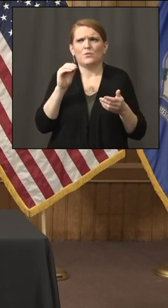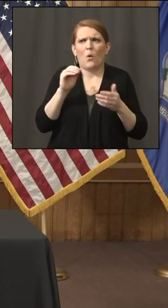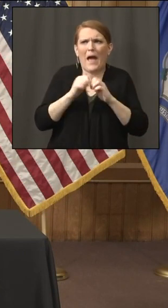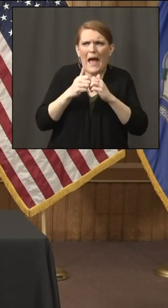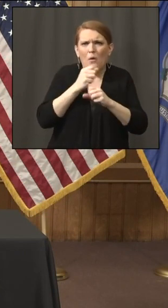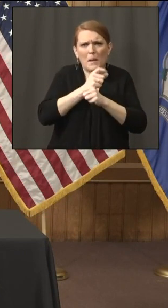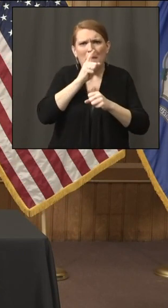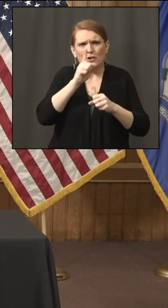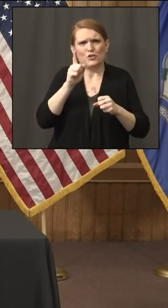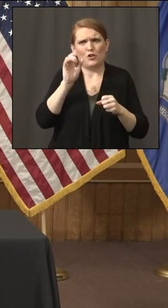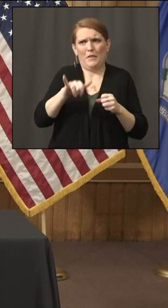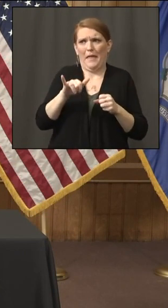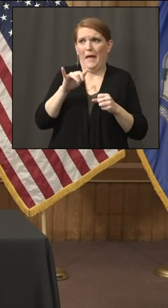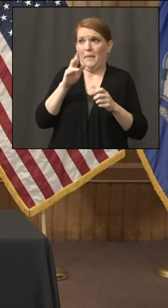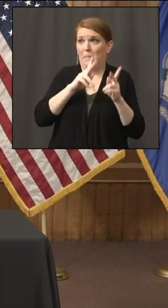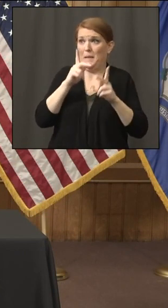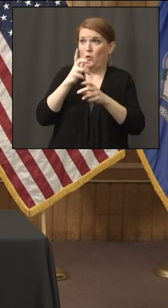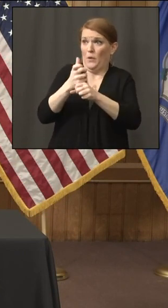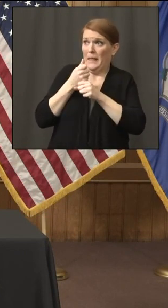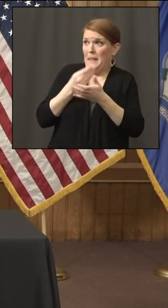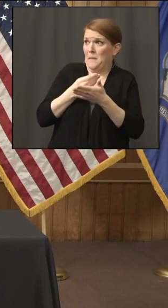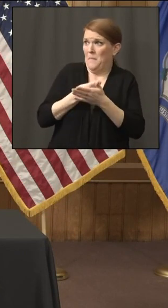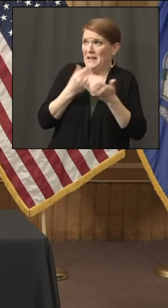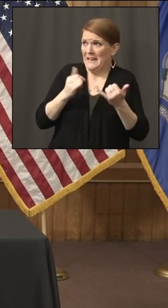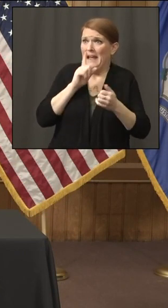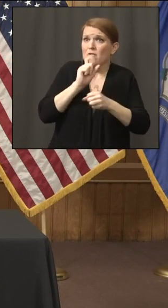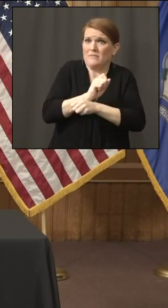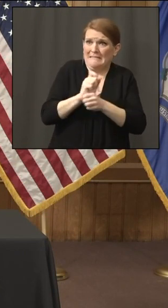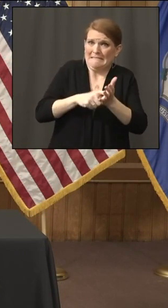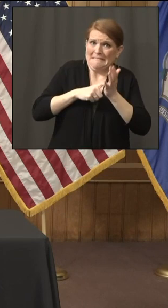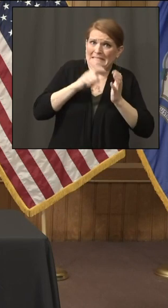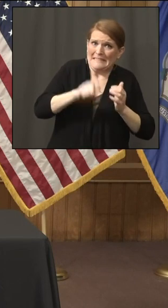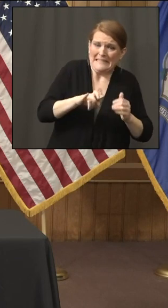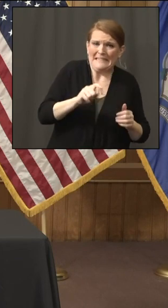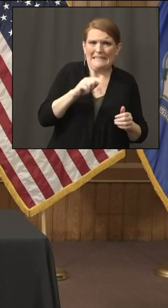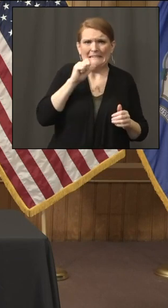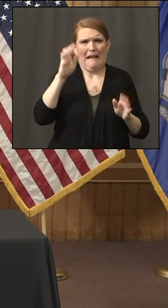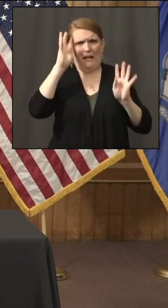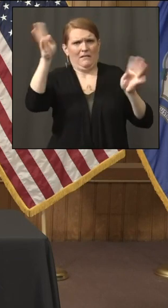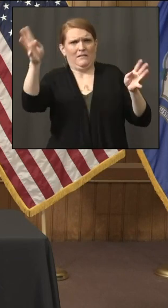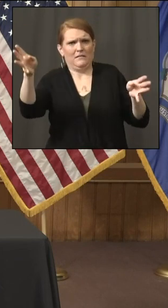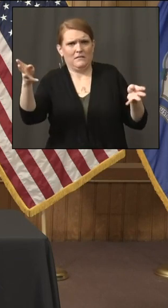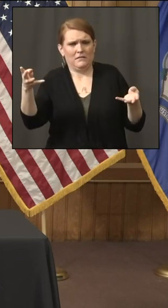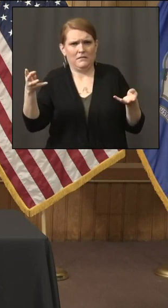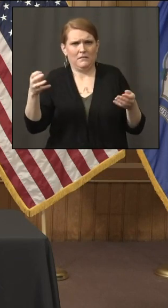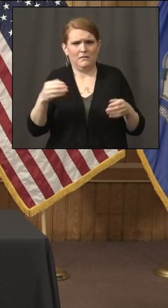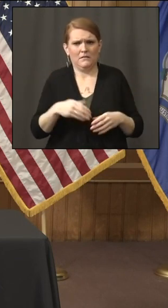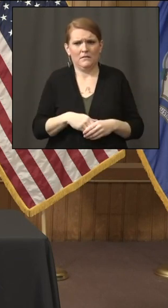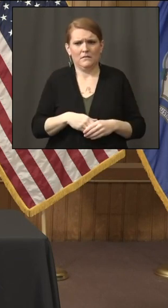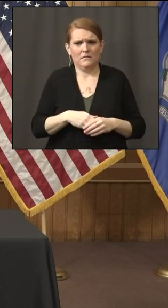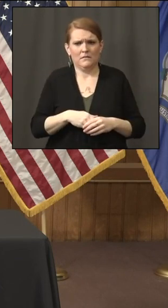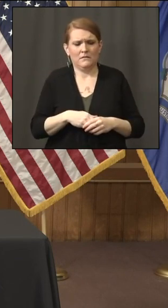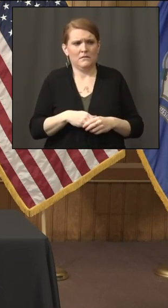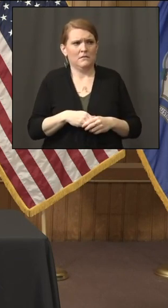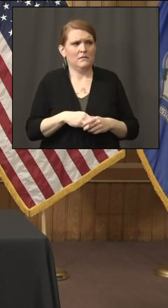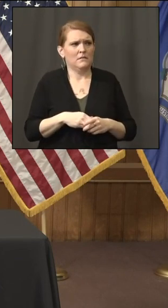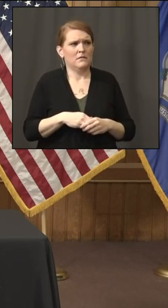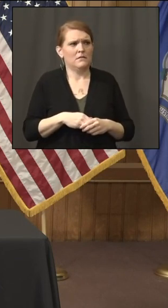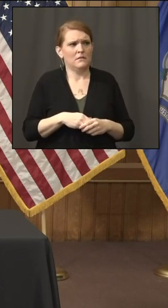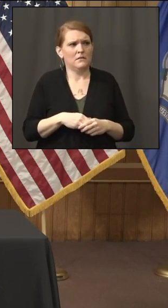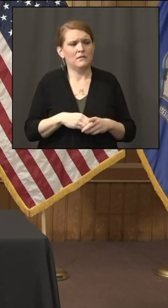deal small business that, frankly, need a lifeline to stay alive? Glenn, how are we emphasizing smaller businesses this time?